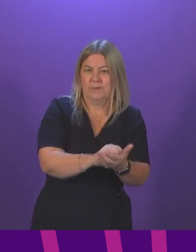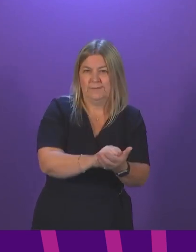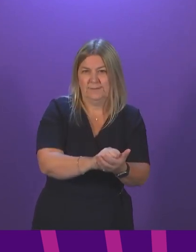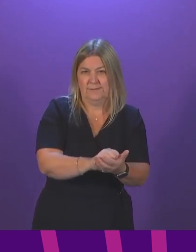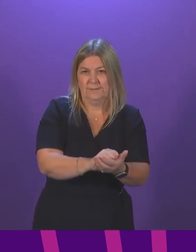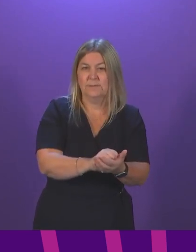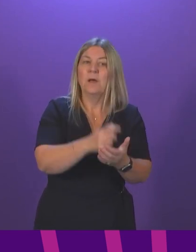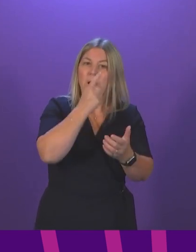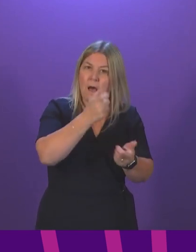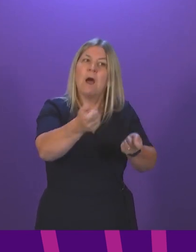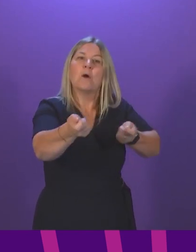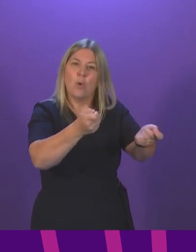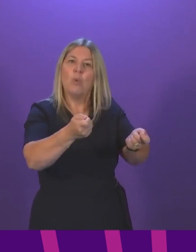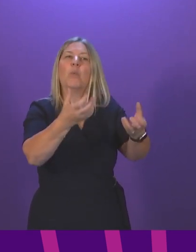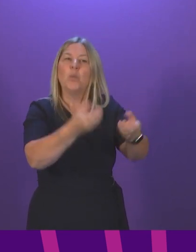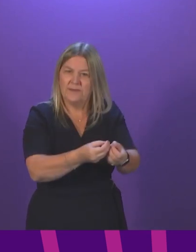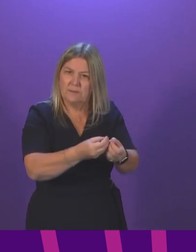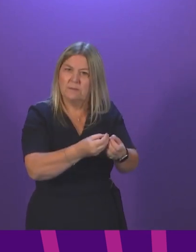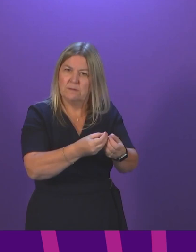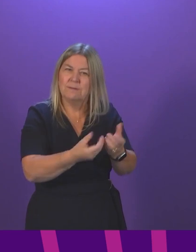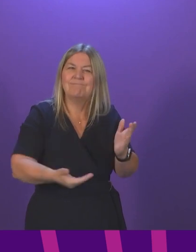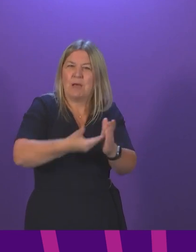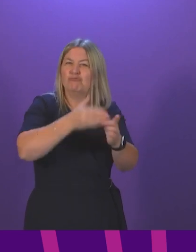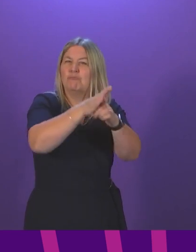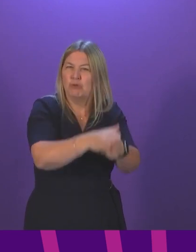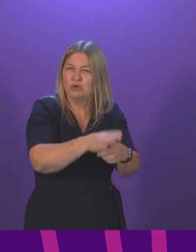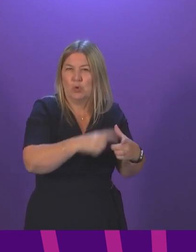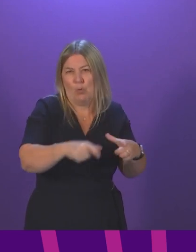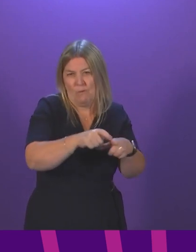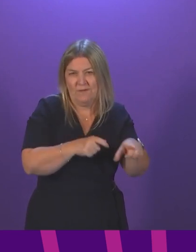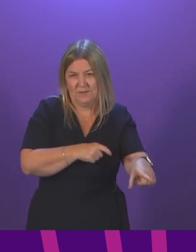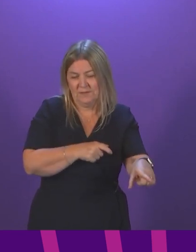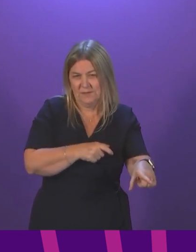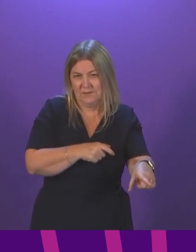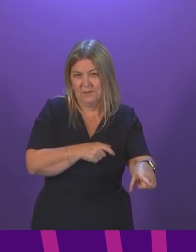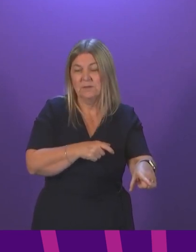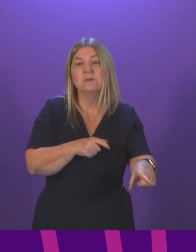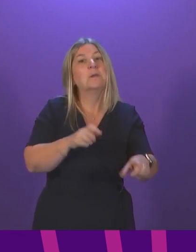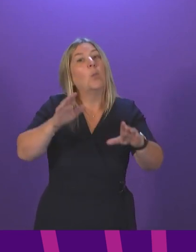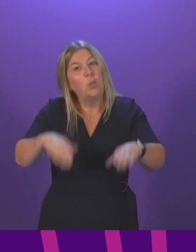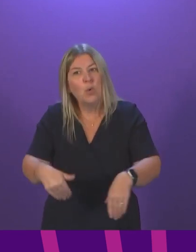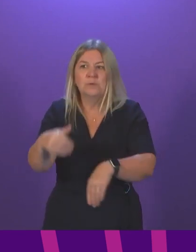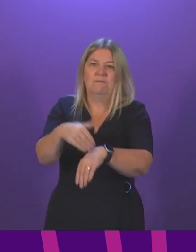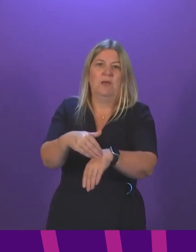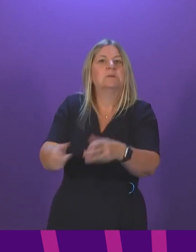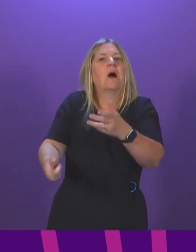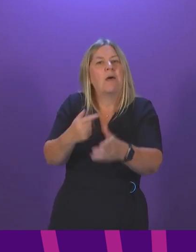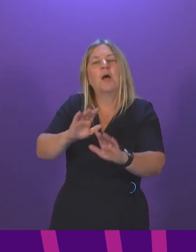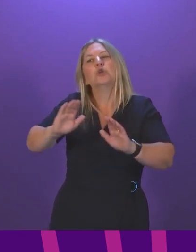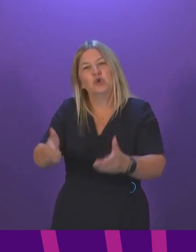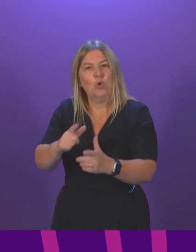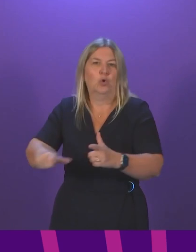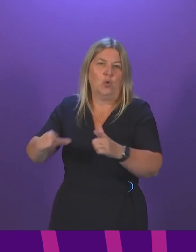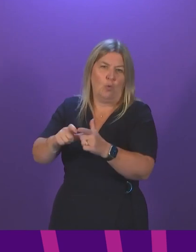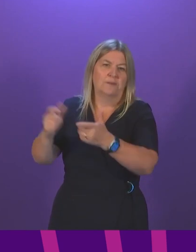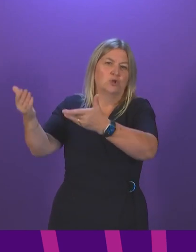the pressures of Covid without that having an impact on non-Covid and elective services. That is what